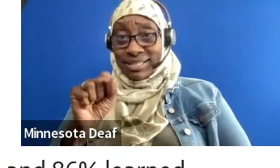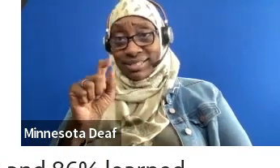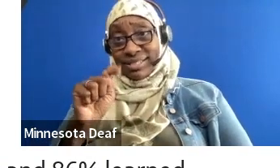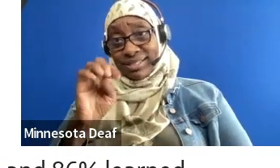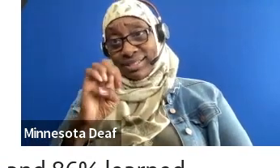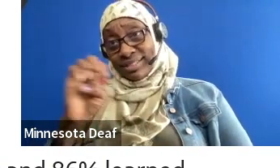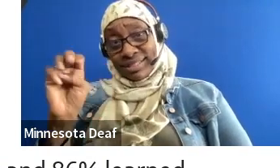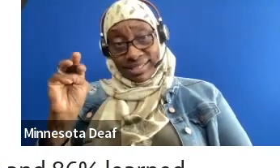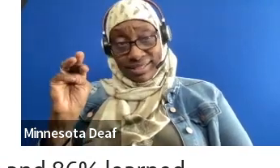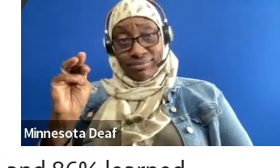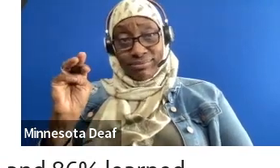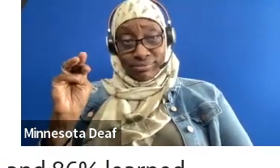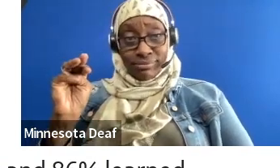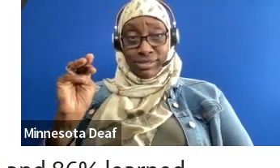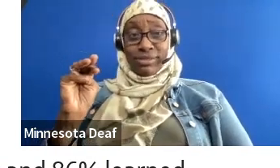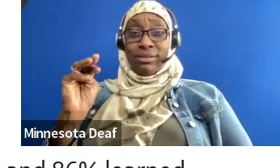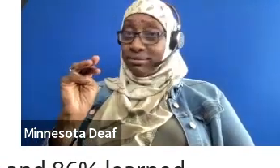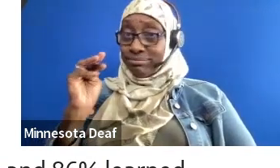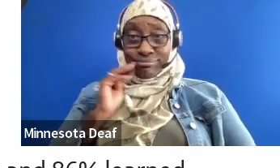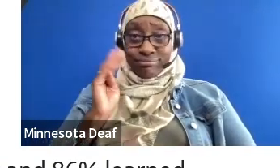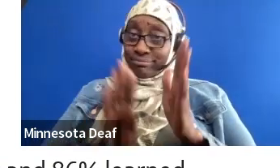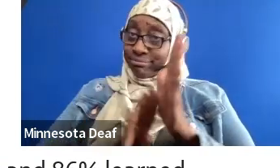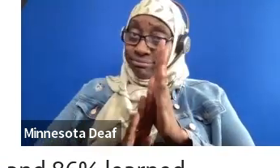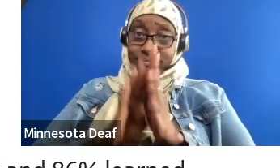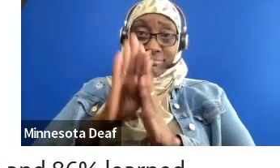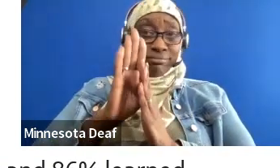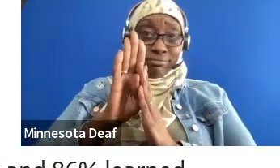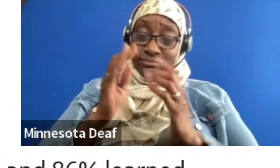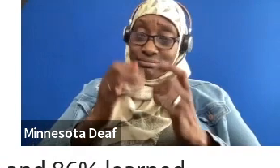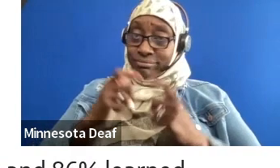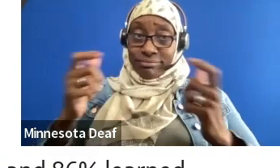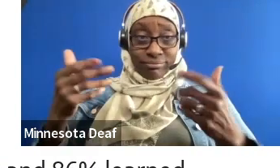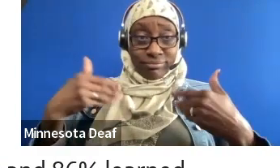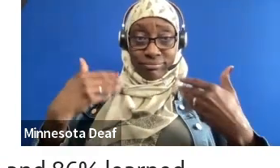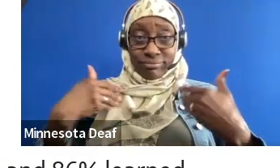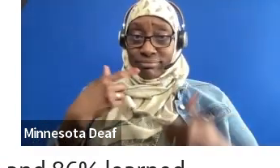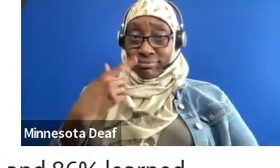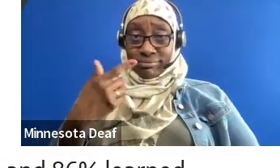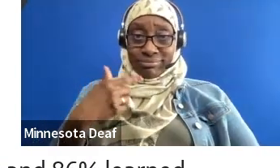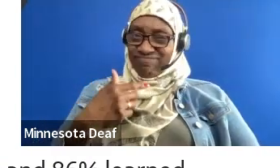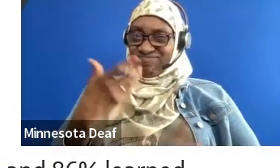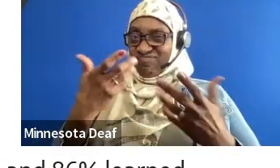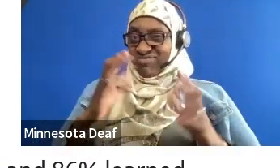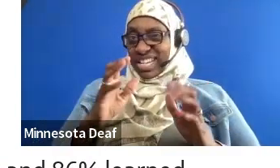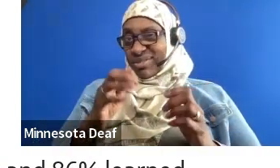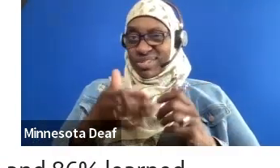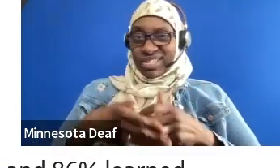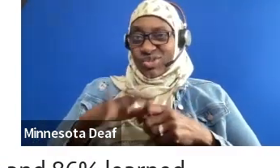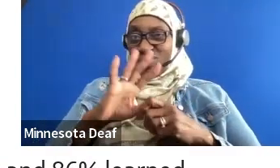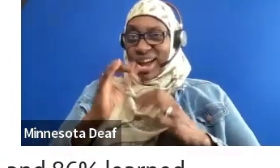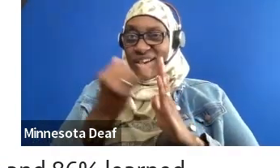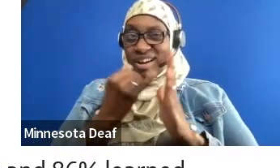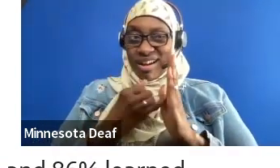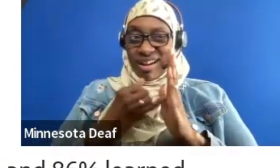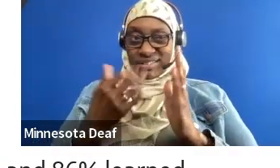interviewed them for YLF and YLR. A lot of them said, like, I really didn't want to do YLR. The last thing I want to do over the summer is tune into Zoom,